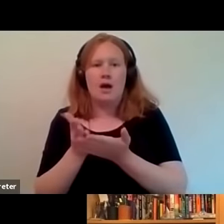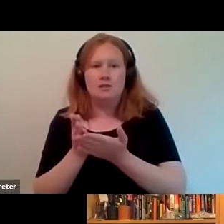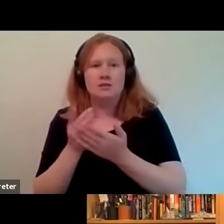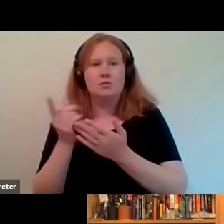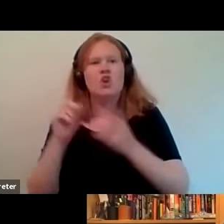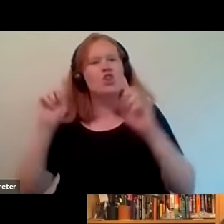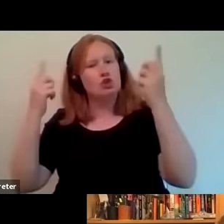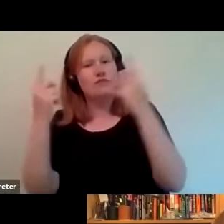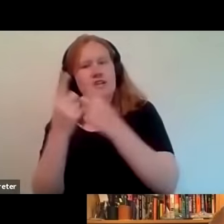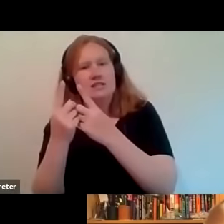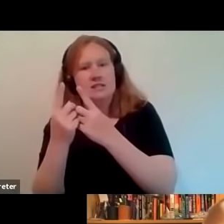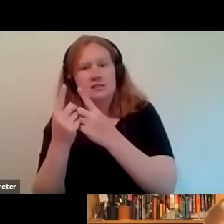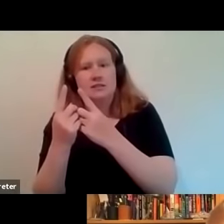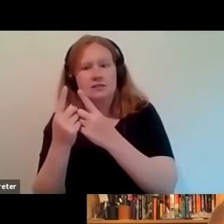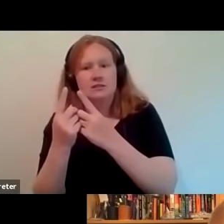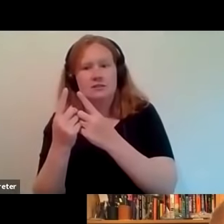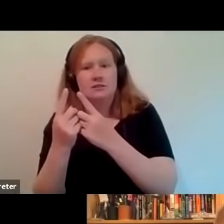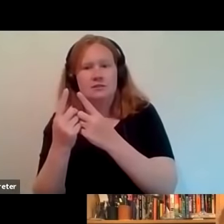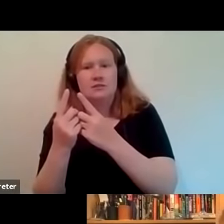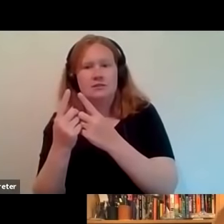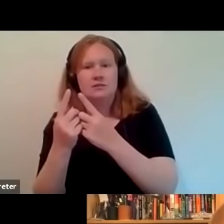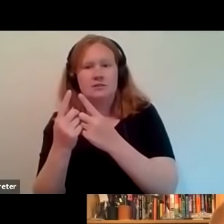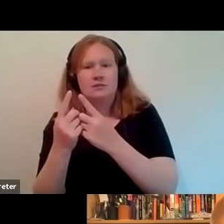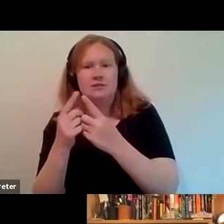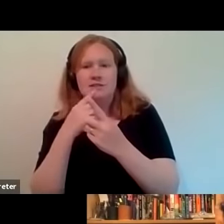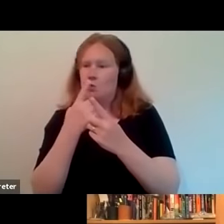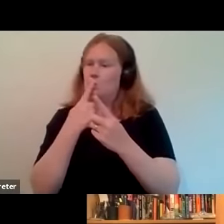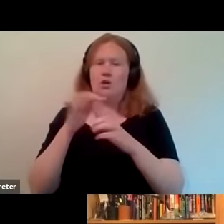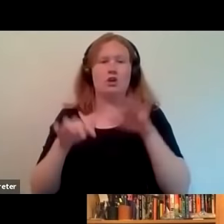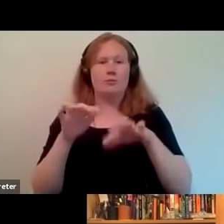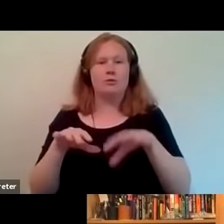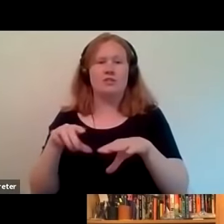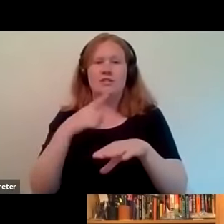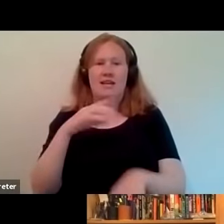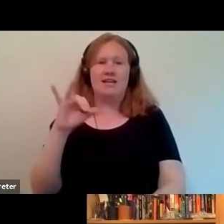university the university it's 19 hours oops that's my computer talking to me um